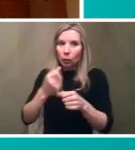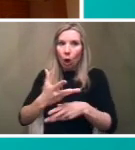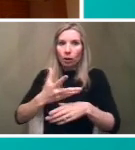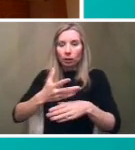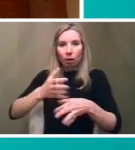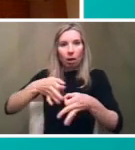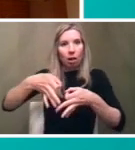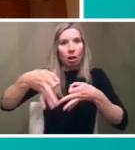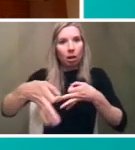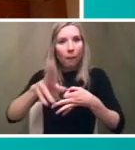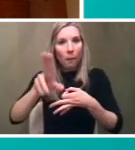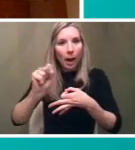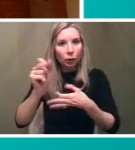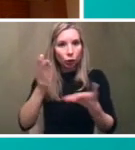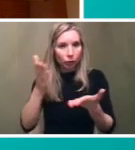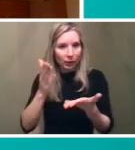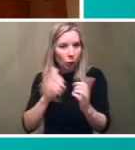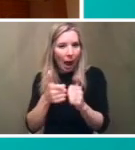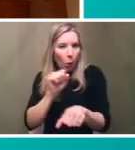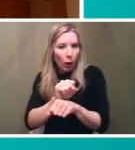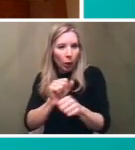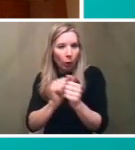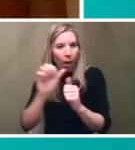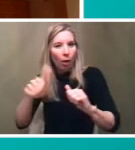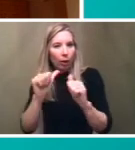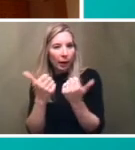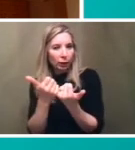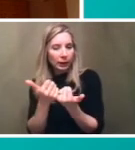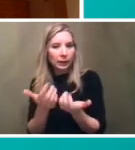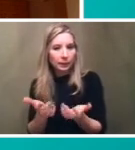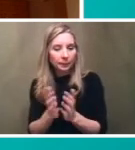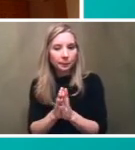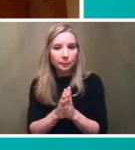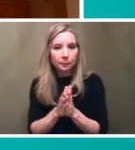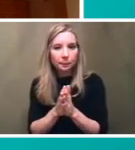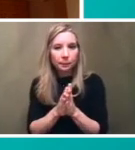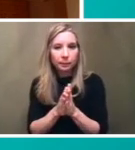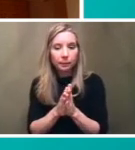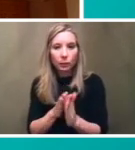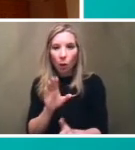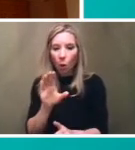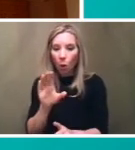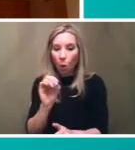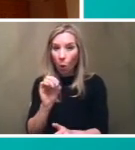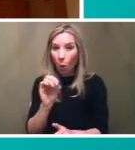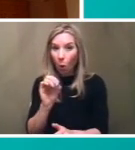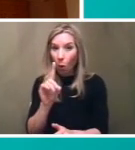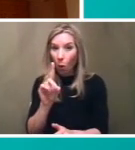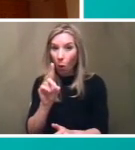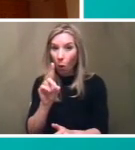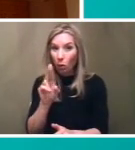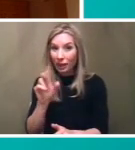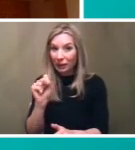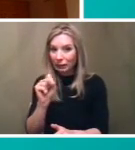um otis about the effects of parking and now